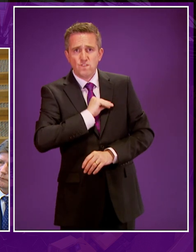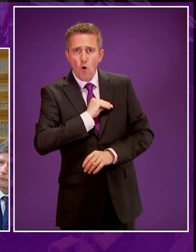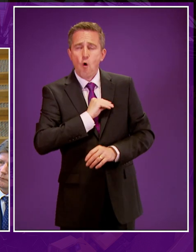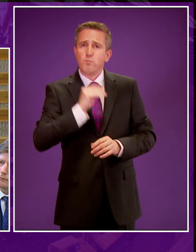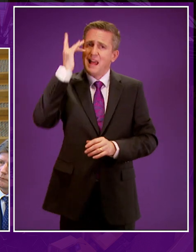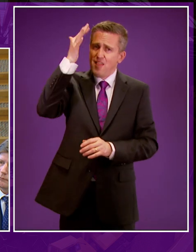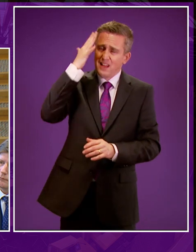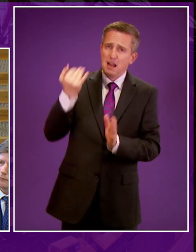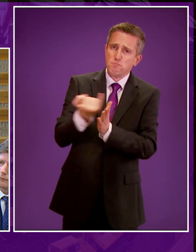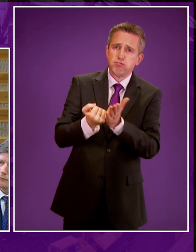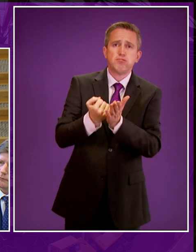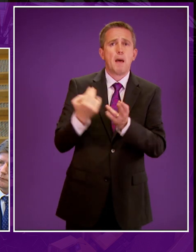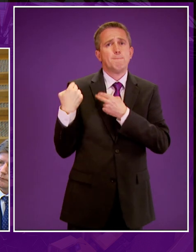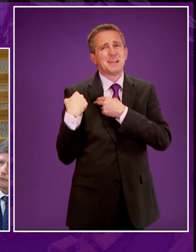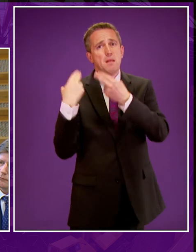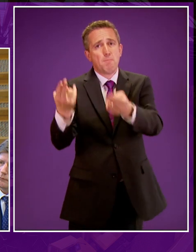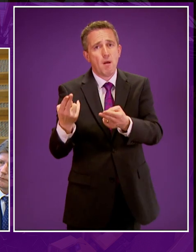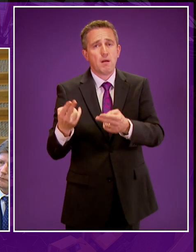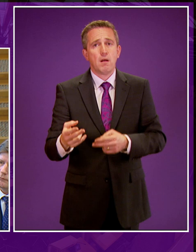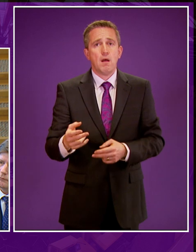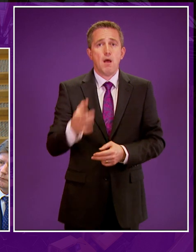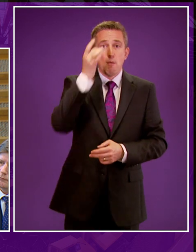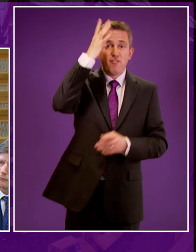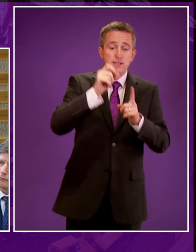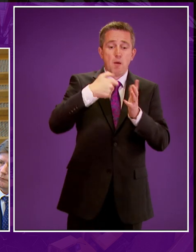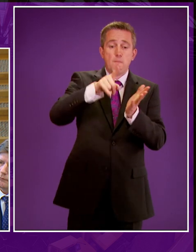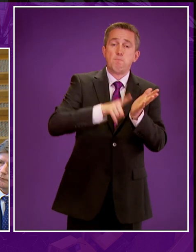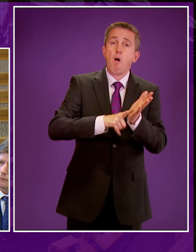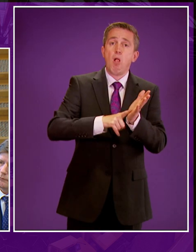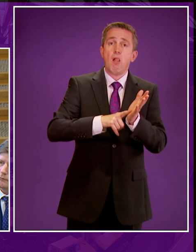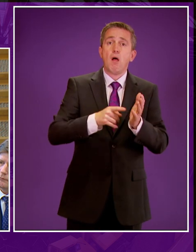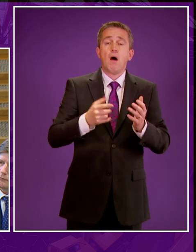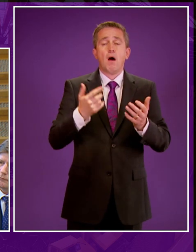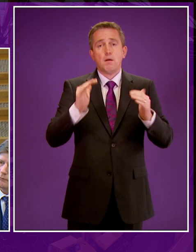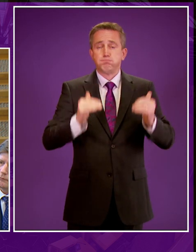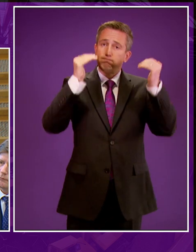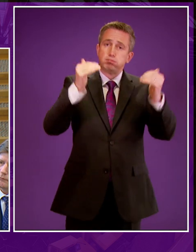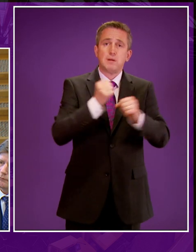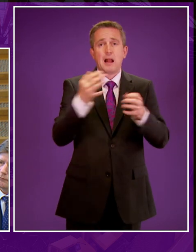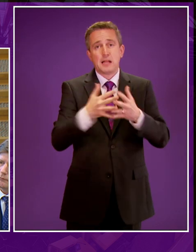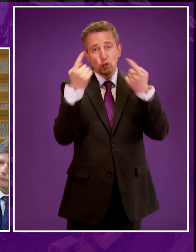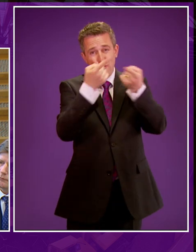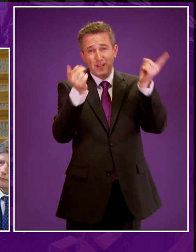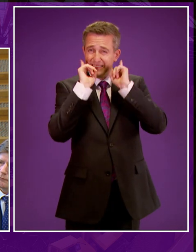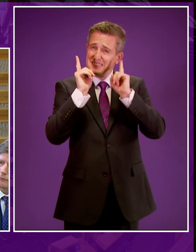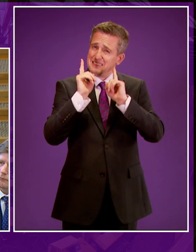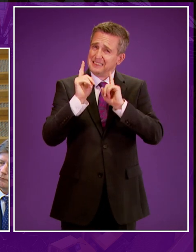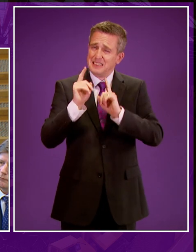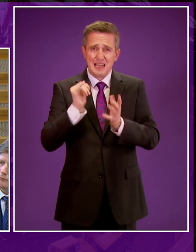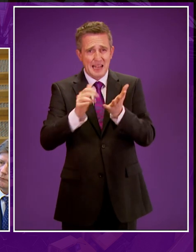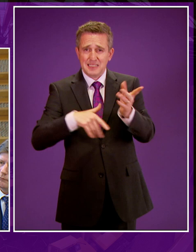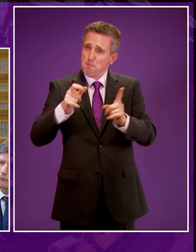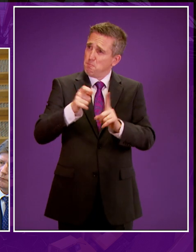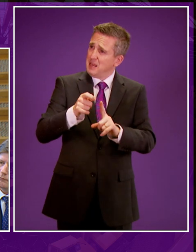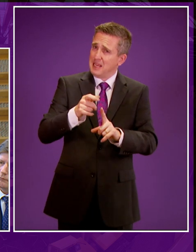appalling and passing the buck. Professor Paul Younger, Rankin Chair of Engineering at Glasgow University, someone held up by the